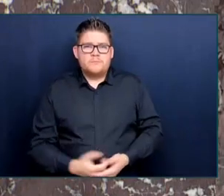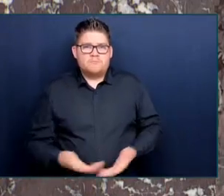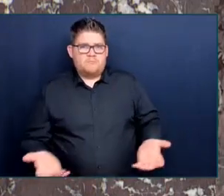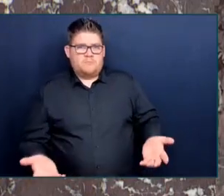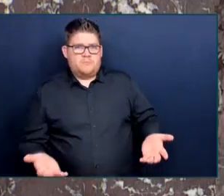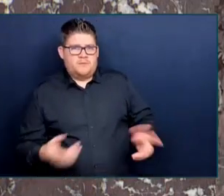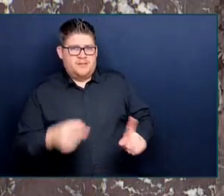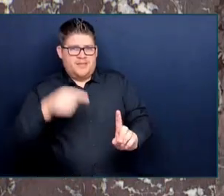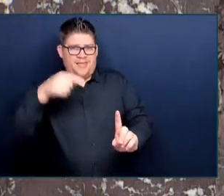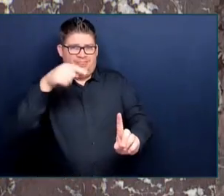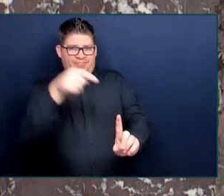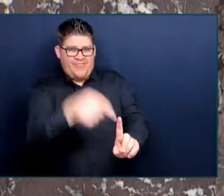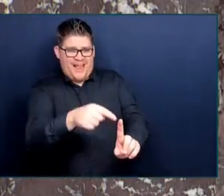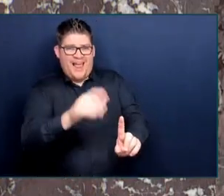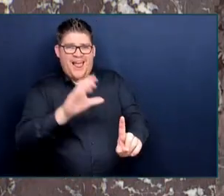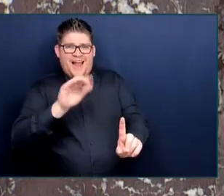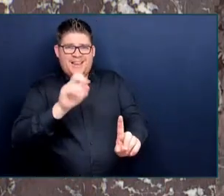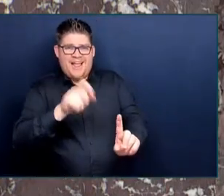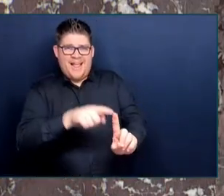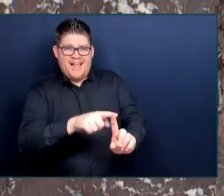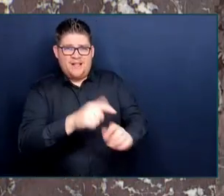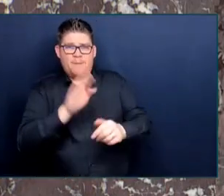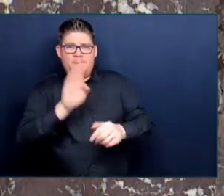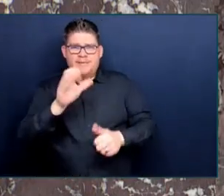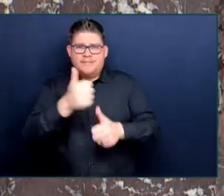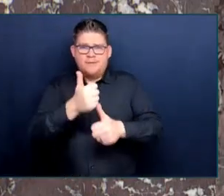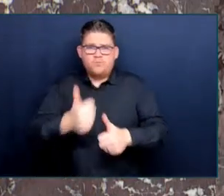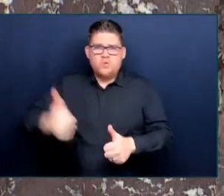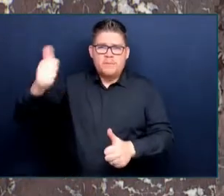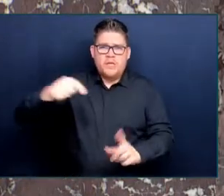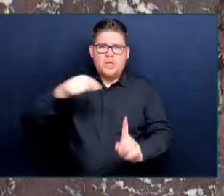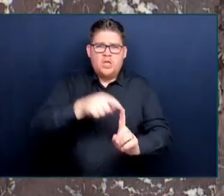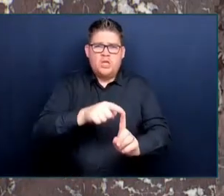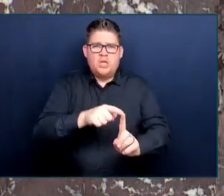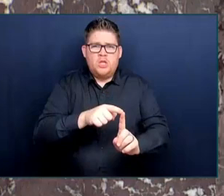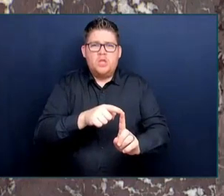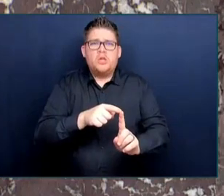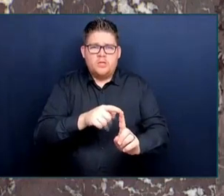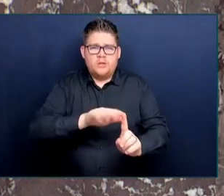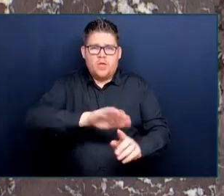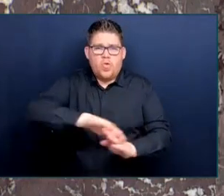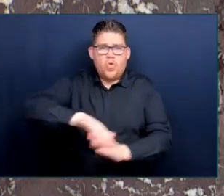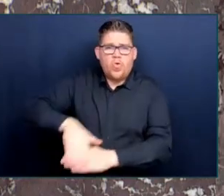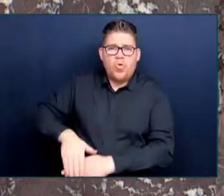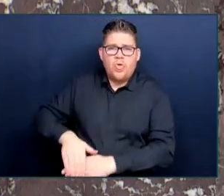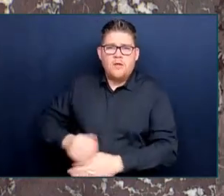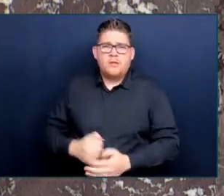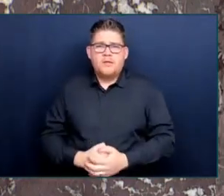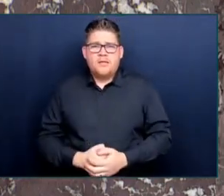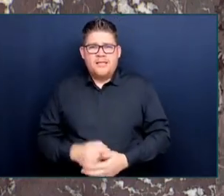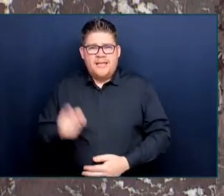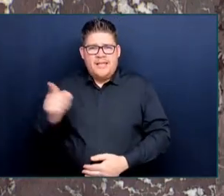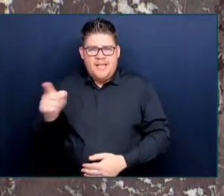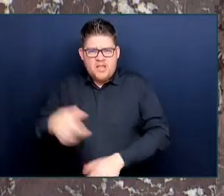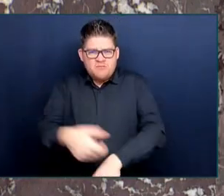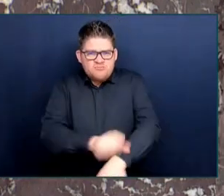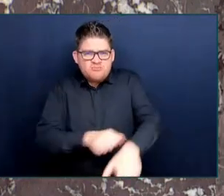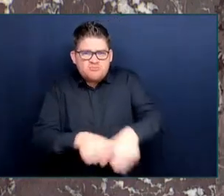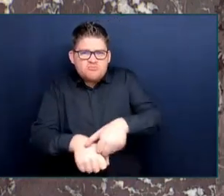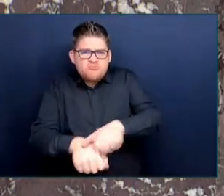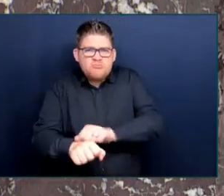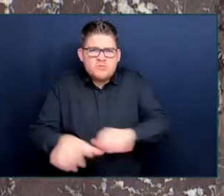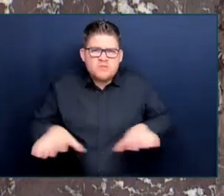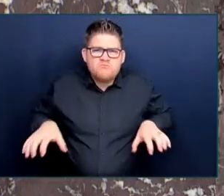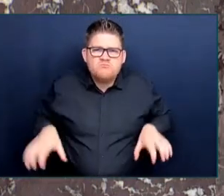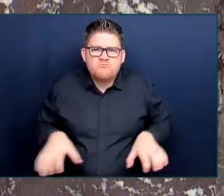Premier himself. And that answer just simply wasn't good enough. The Premier led the effort to intervene in the case against the Single Mothers Alliance.